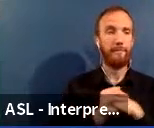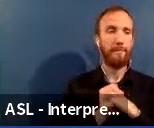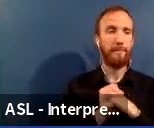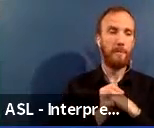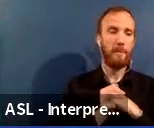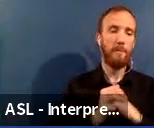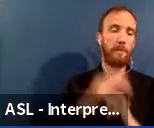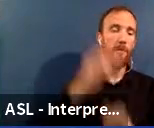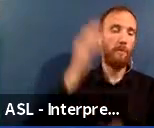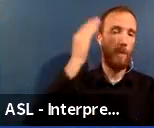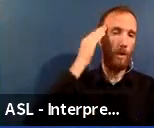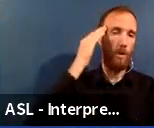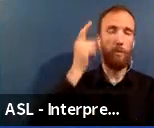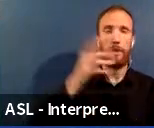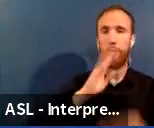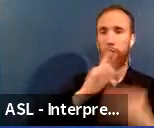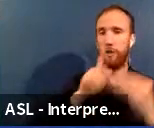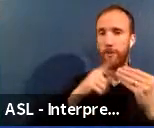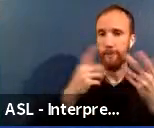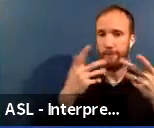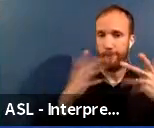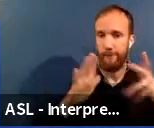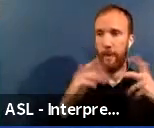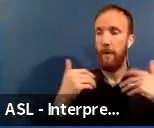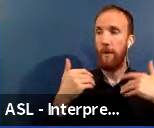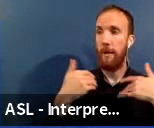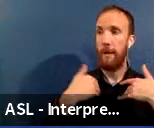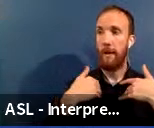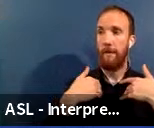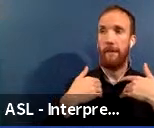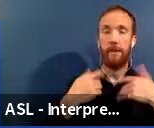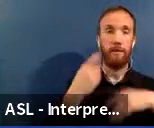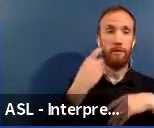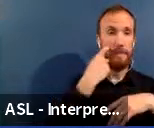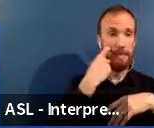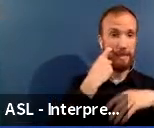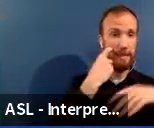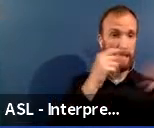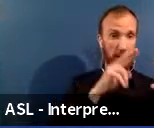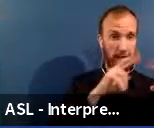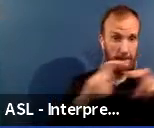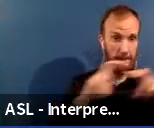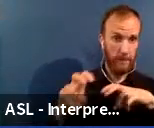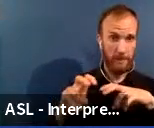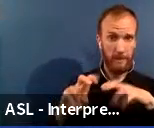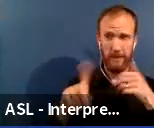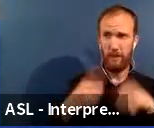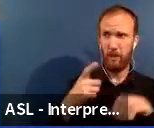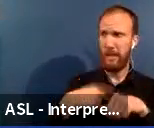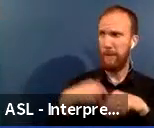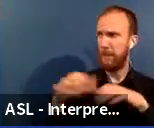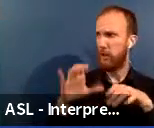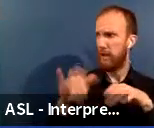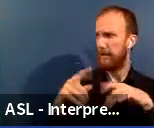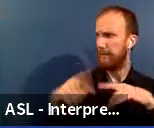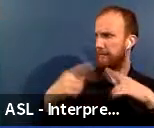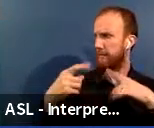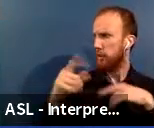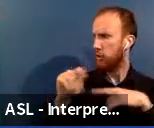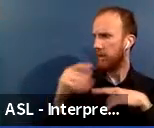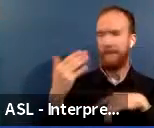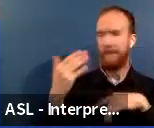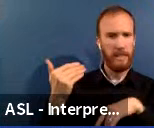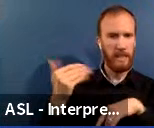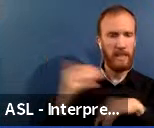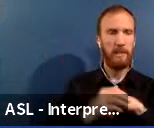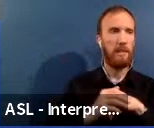know, we have, uh, as we talked about, we have the most recent facility assessments, uh, first time they've been done since 2015. Um, so as